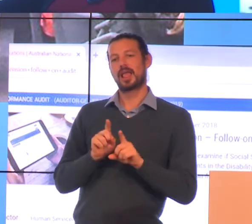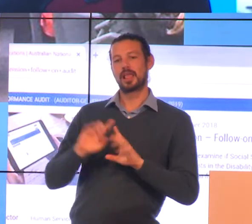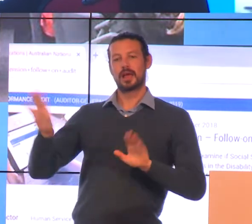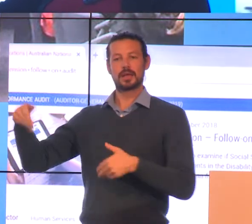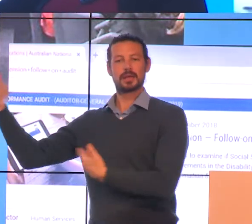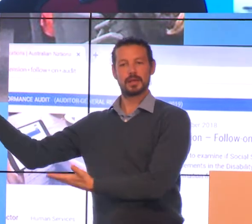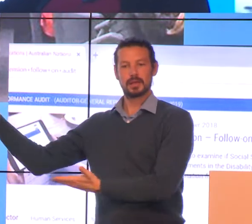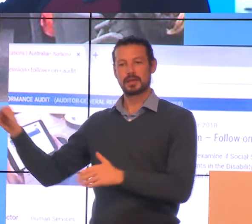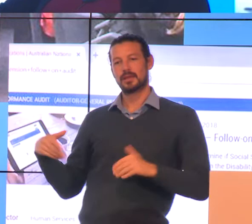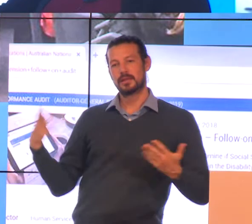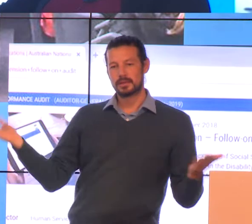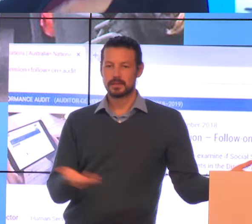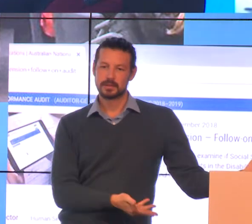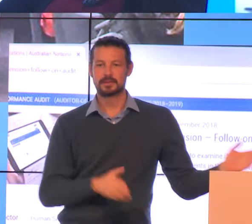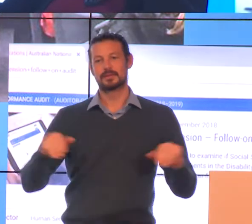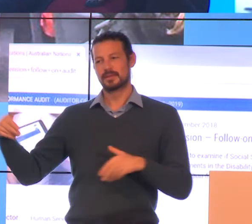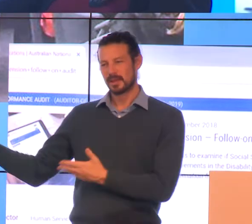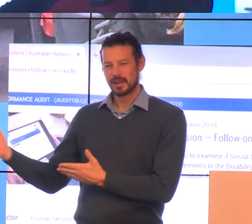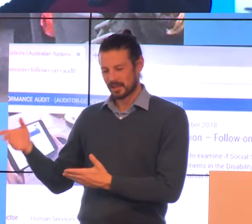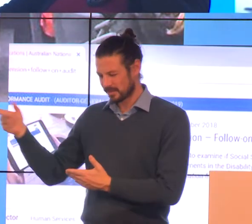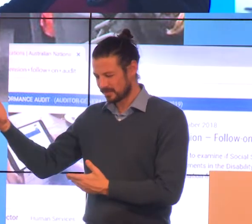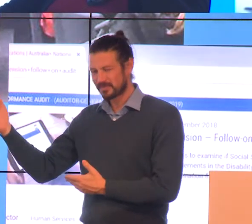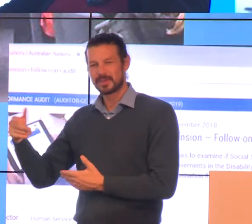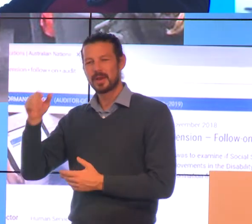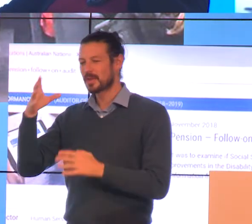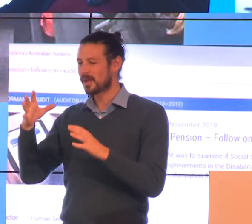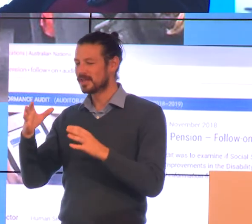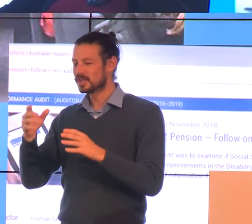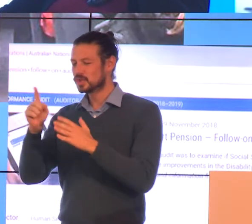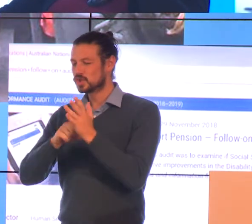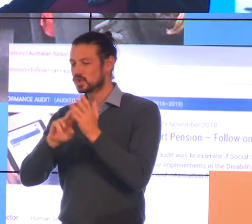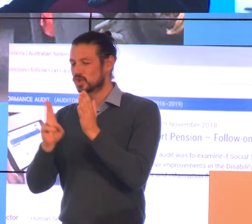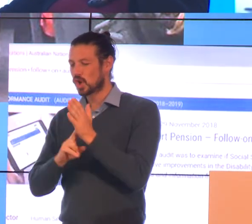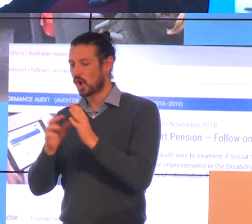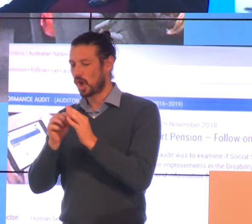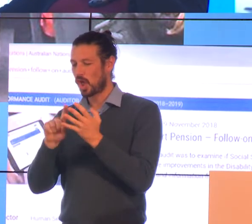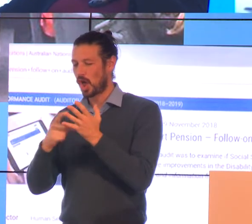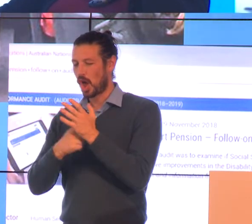to, what was his name? Baby John Burgess. I'm showing my age.